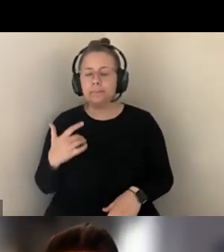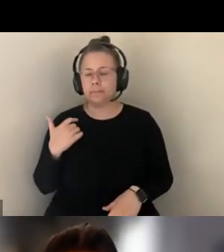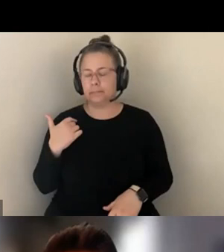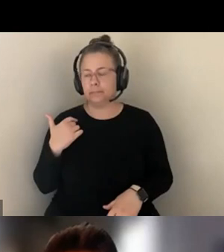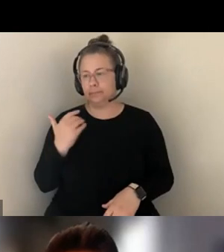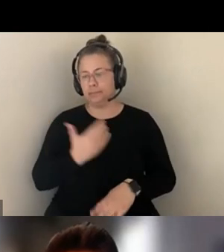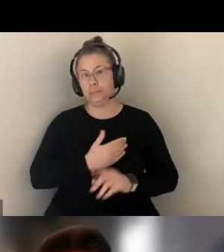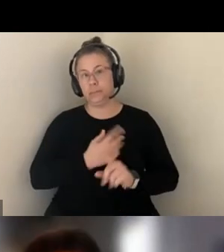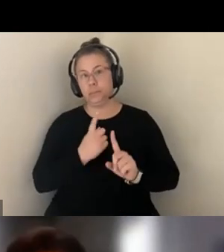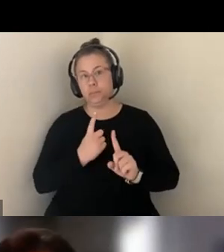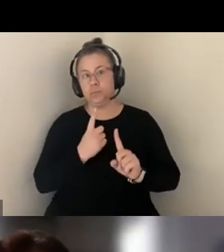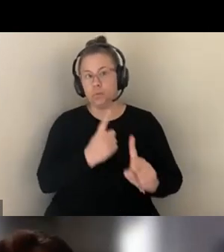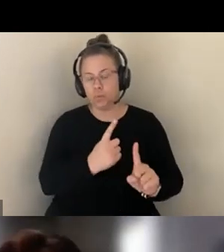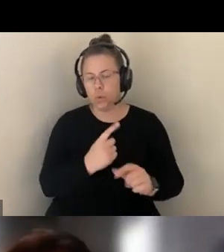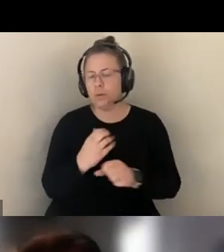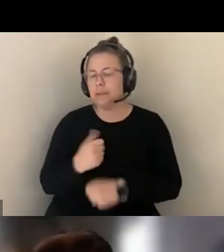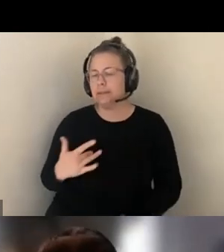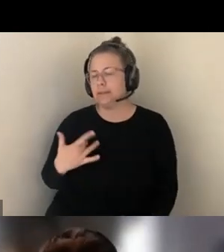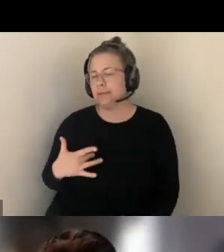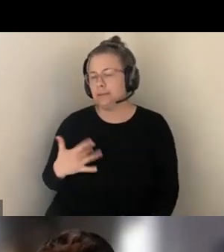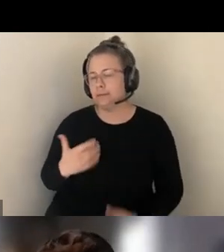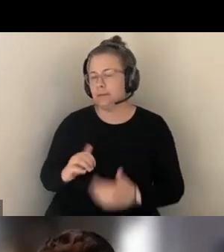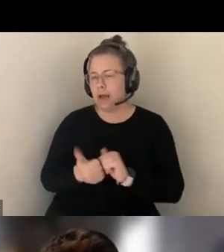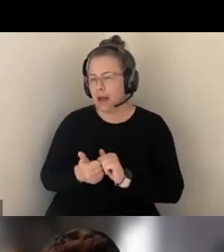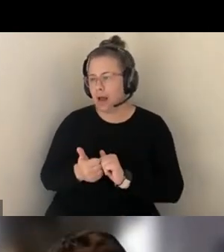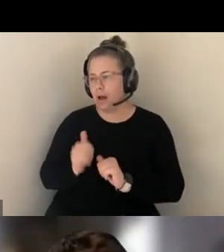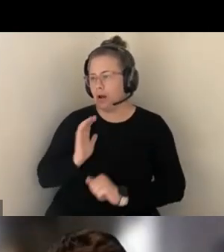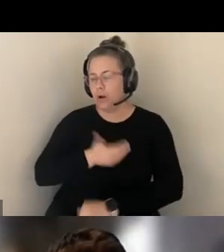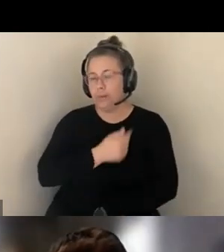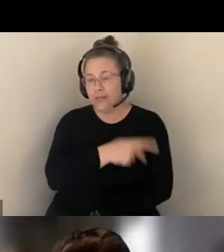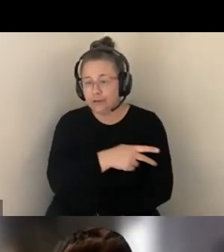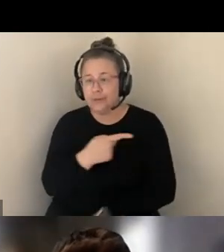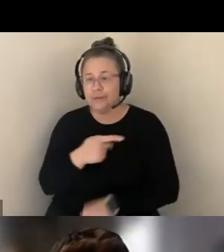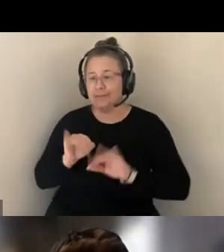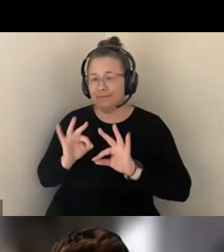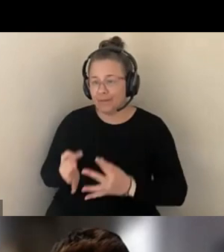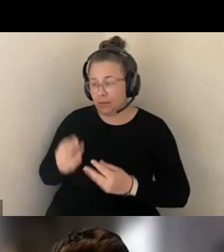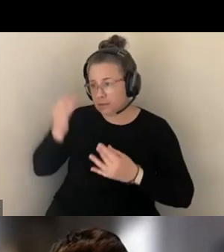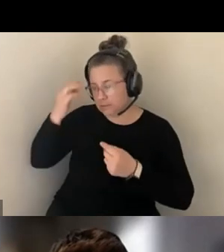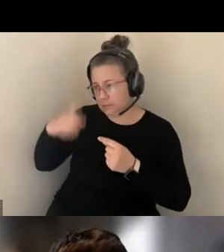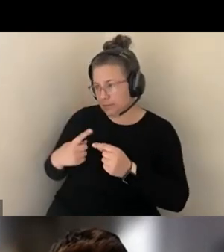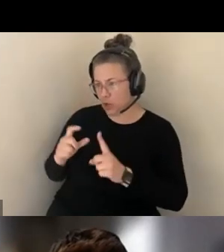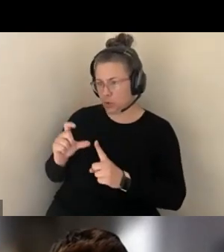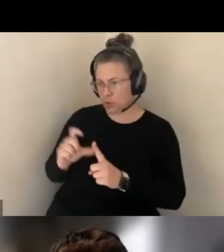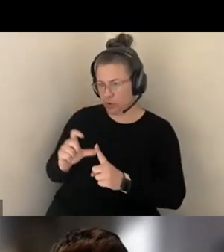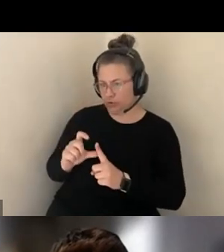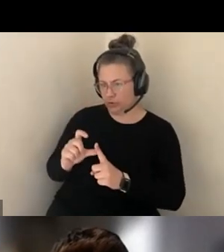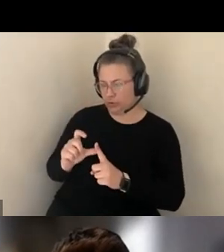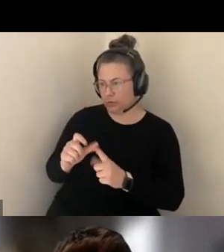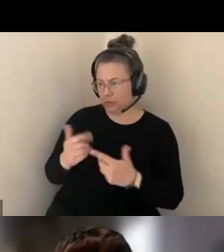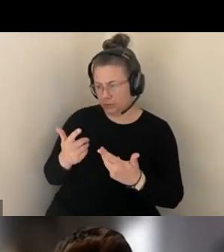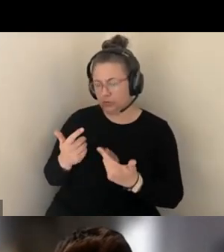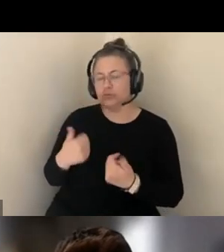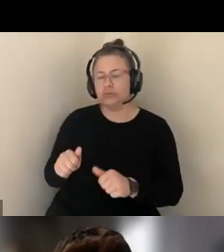PATIENTS OR FAMILIES ARE THINKING IN THE WORDS THAT THEY'RE USING TO TRY TO COME UP WITH SOME COMMON GROUND. IT'S MORE CHALLENGING WHEN YOU'RE